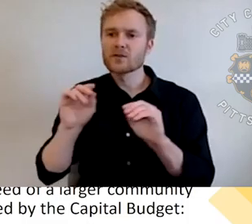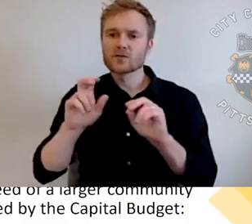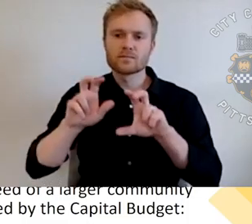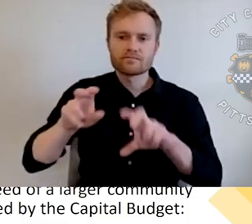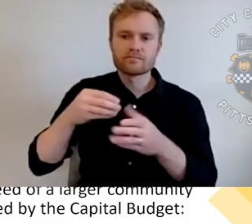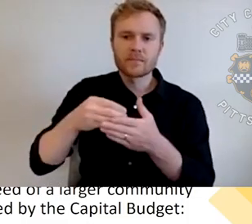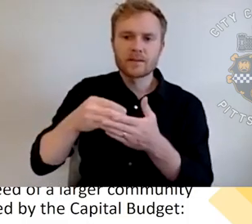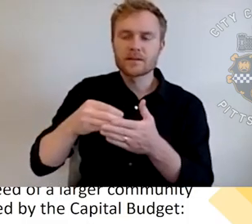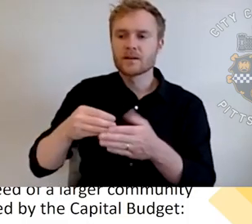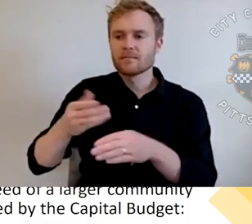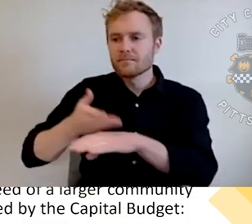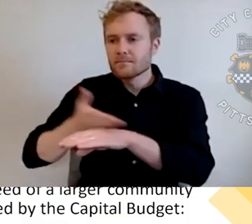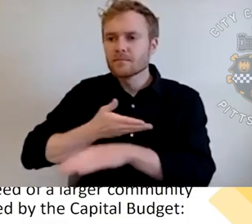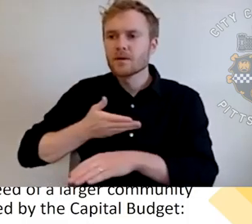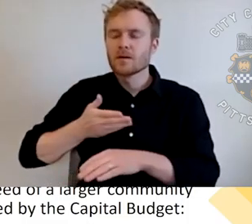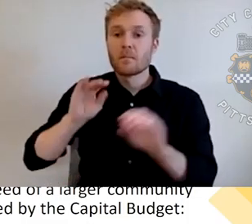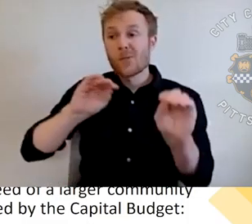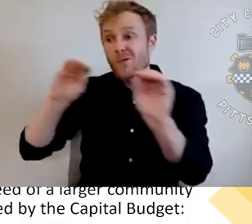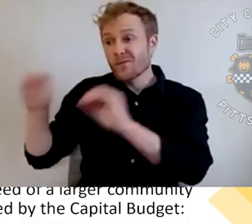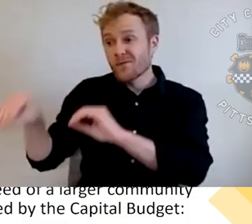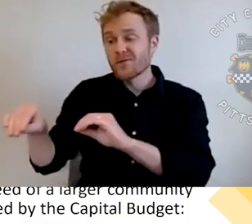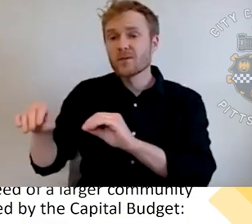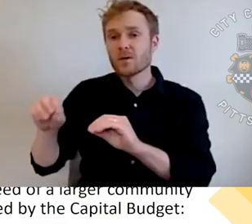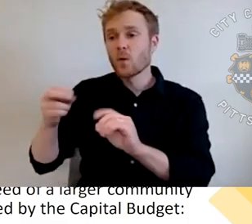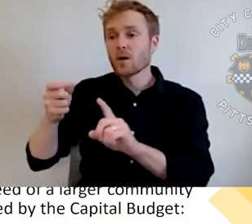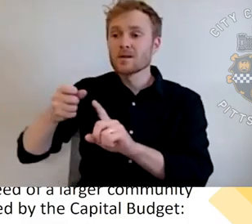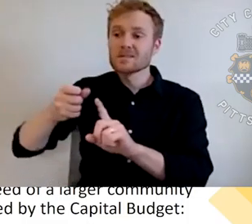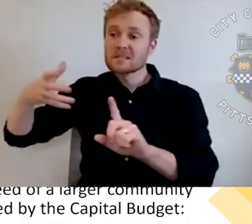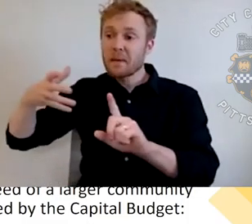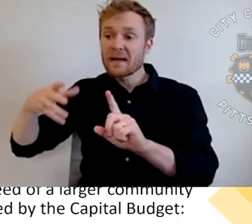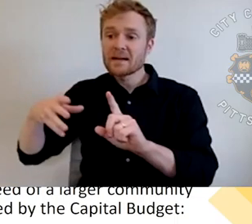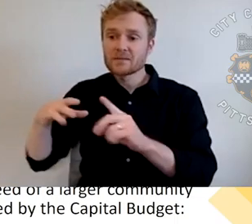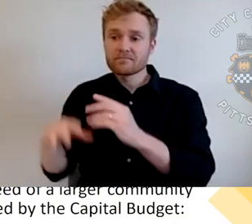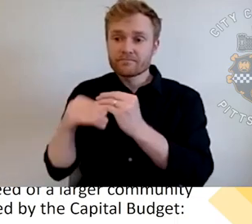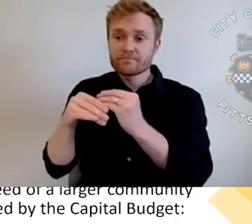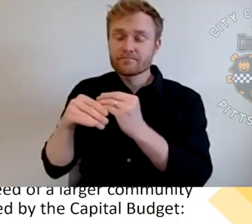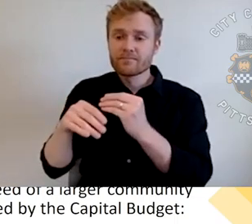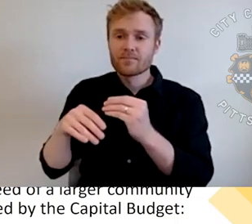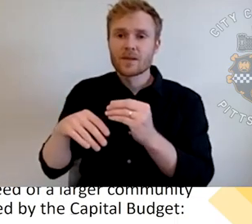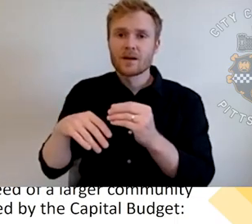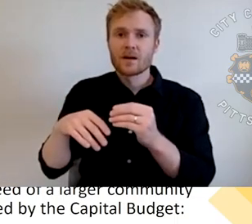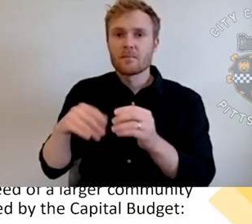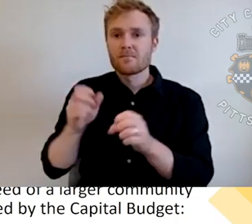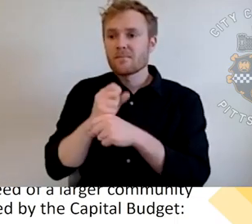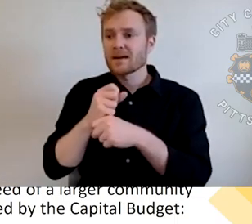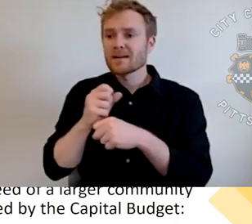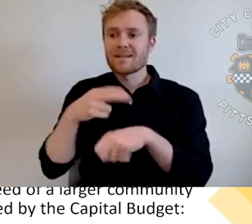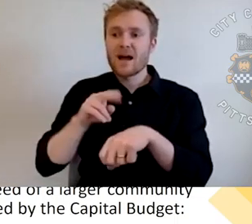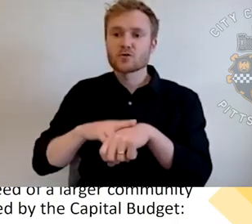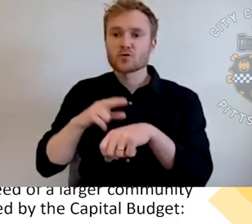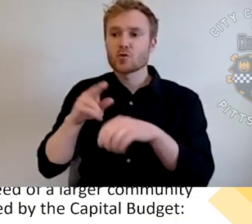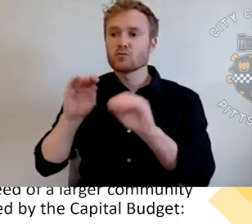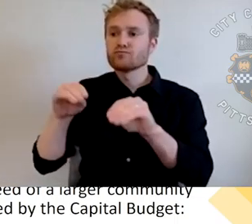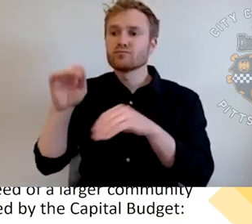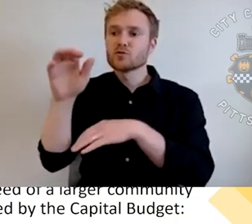expand, naturalize, or divest, um, according on all kinds of assessments and community input.